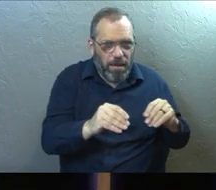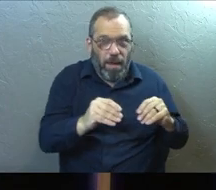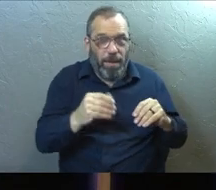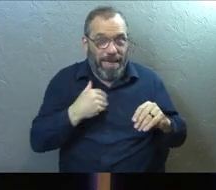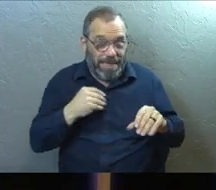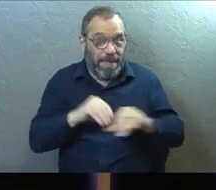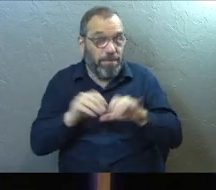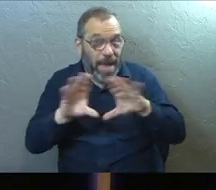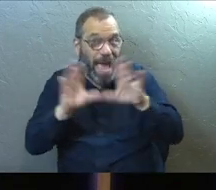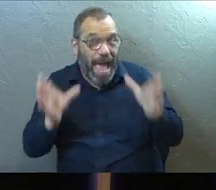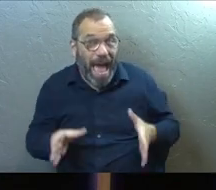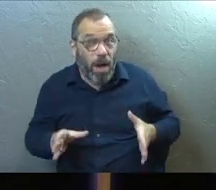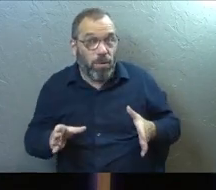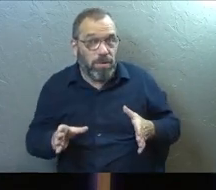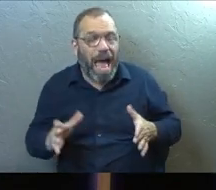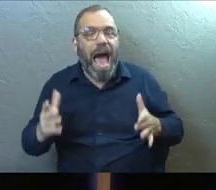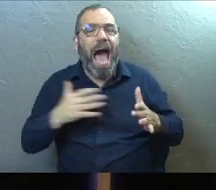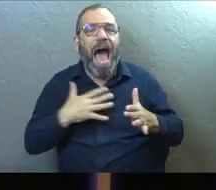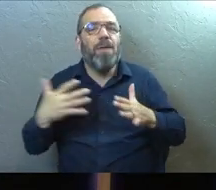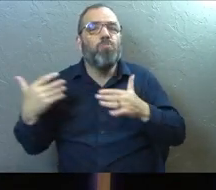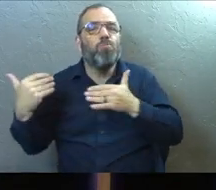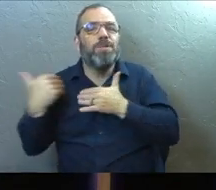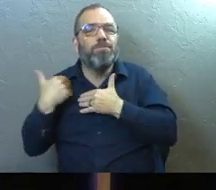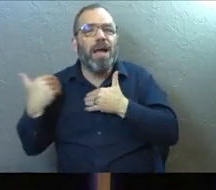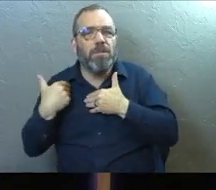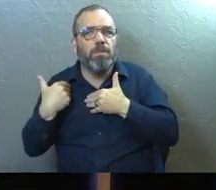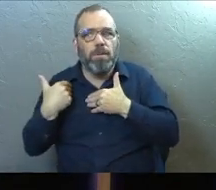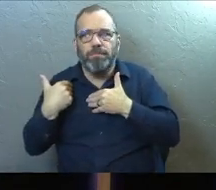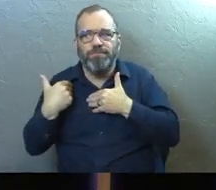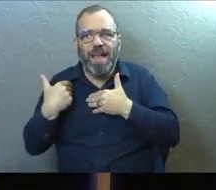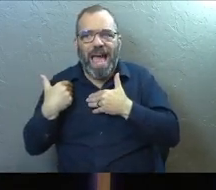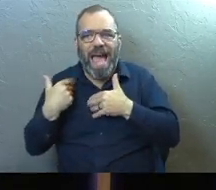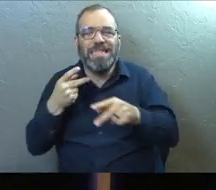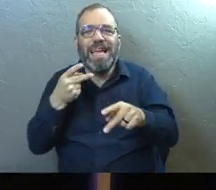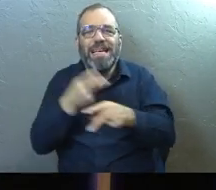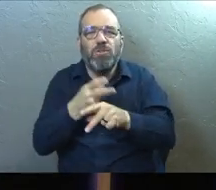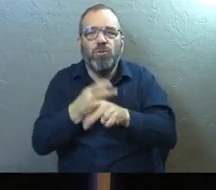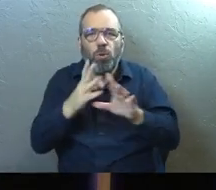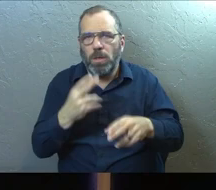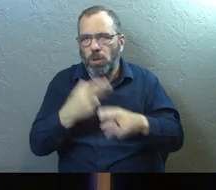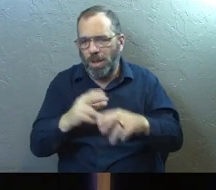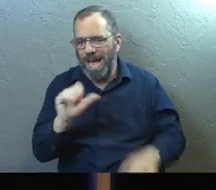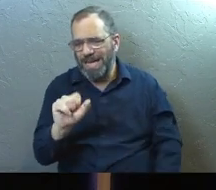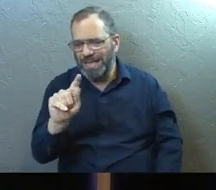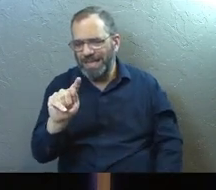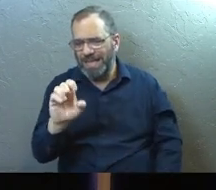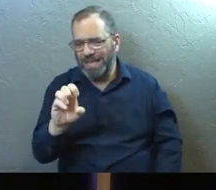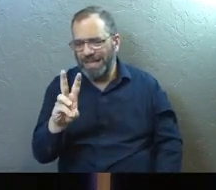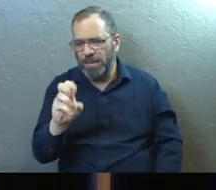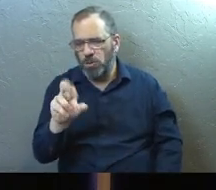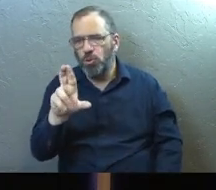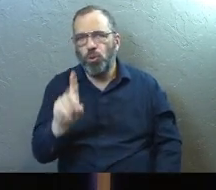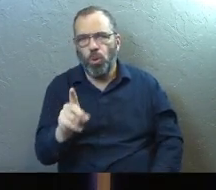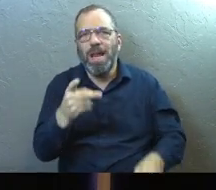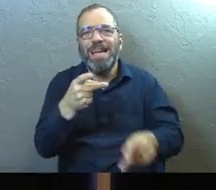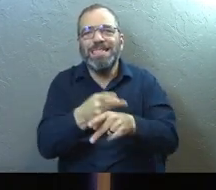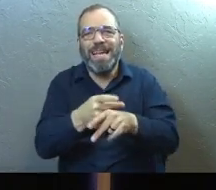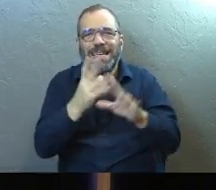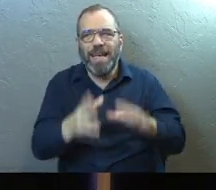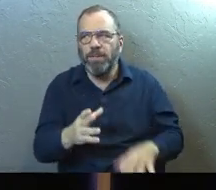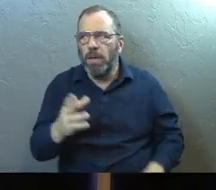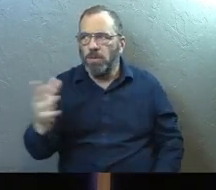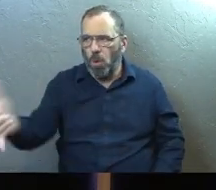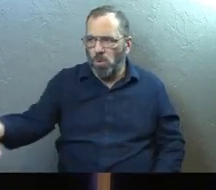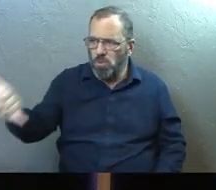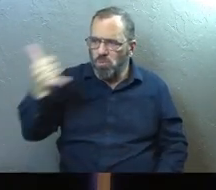even though it's in my house. I'm responsible for it as a steward. The scripture says, I'm responsible for it. Whenever